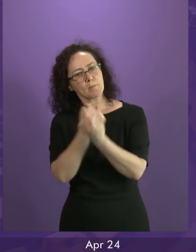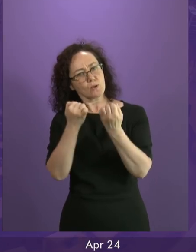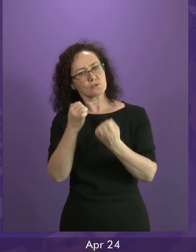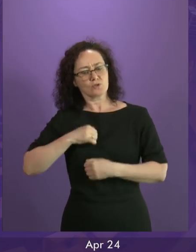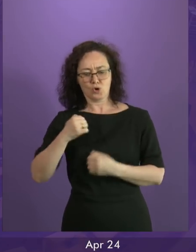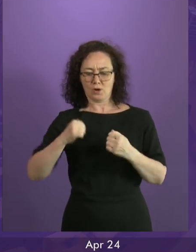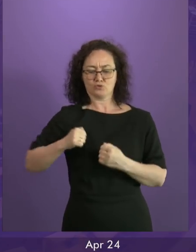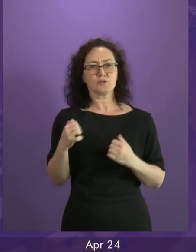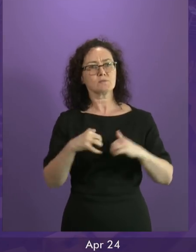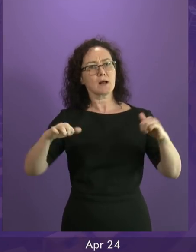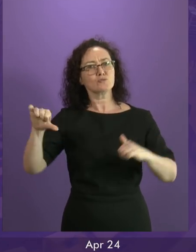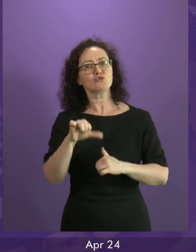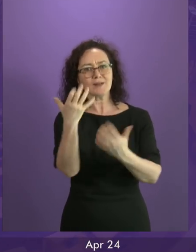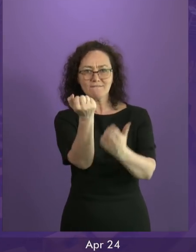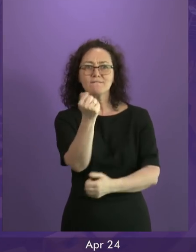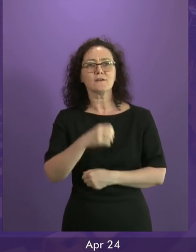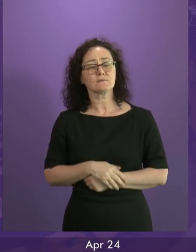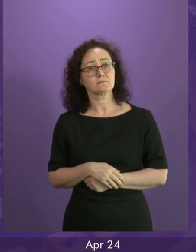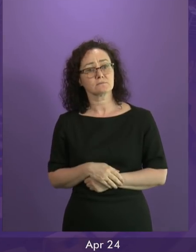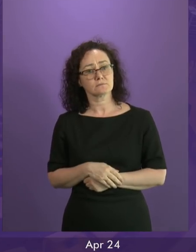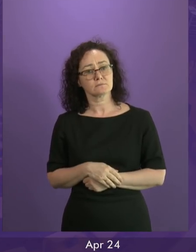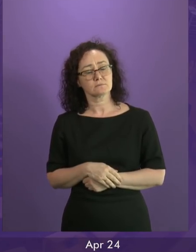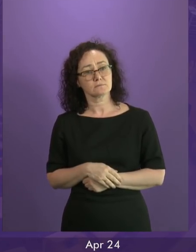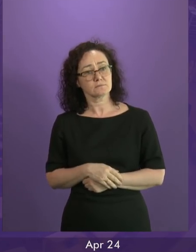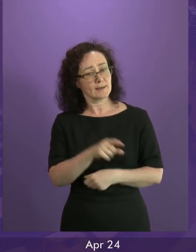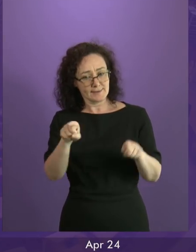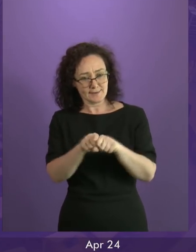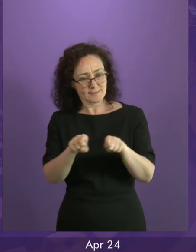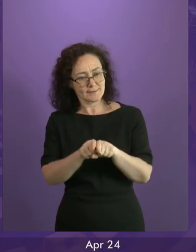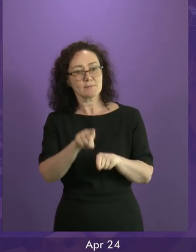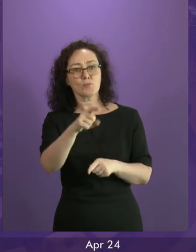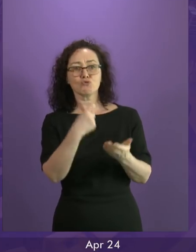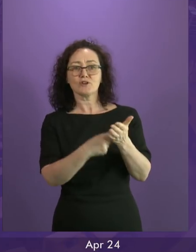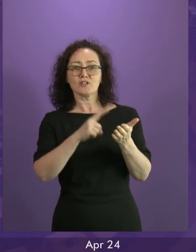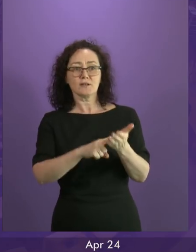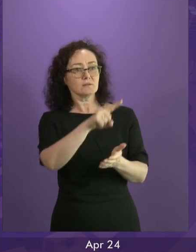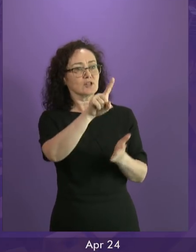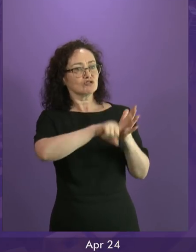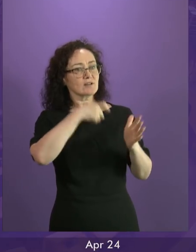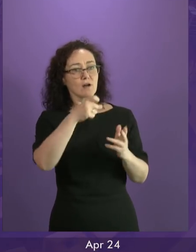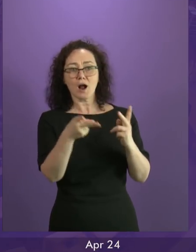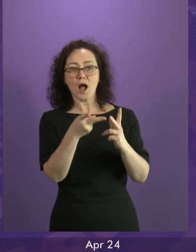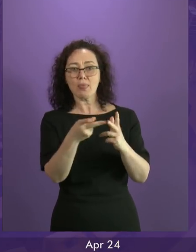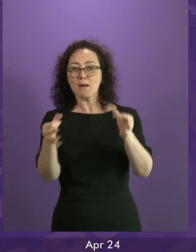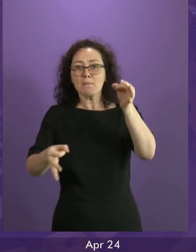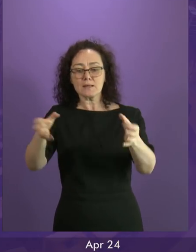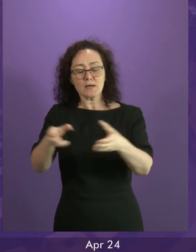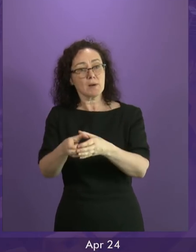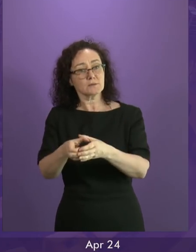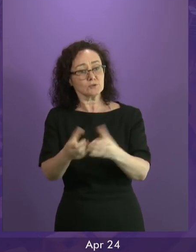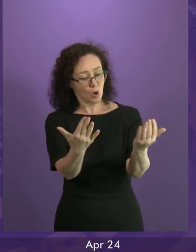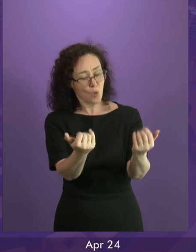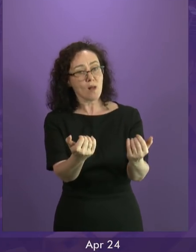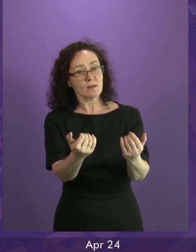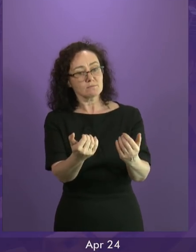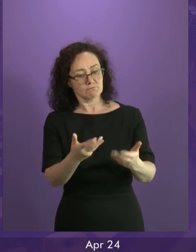should have. That offer is open to Richard Leonard, just as it is open to Jackson Carlaw and the other parties in this chamber. So the question for the